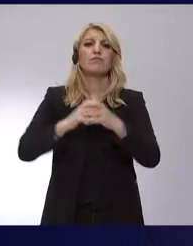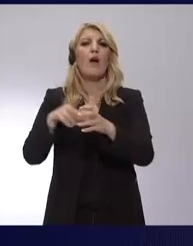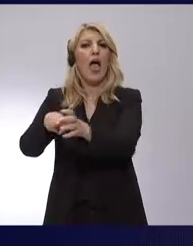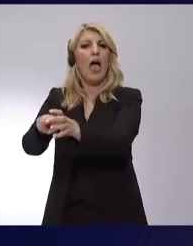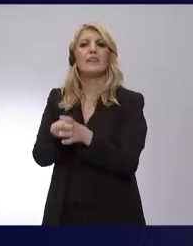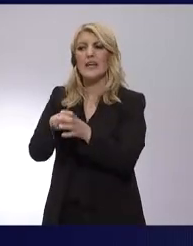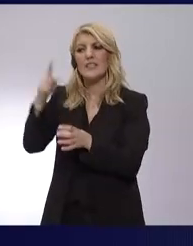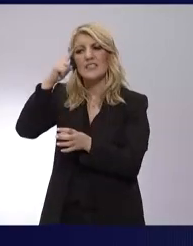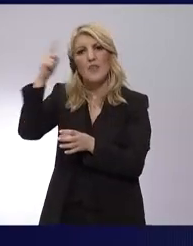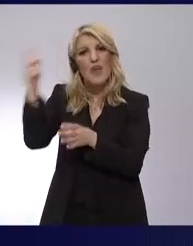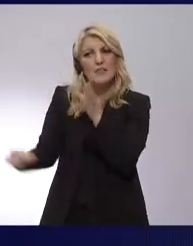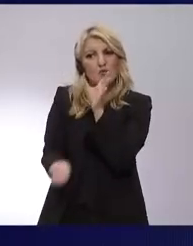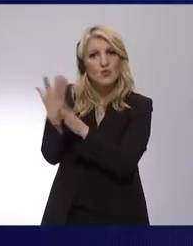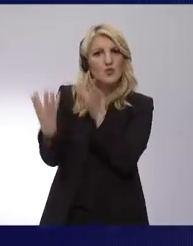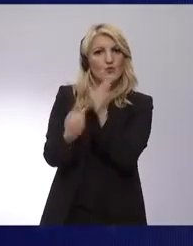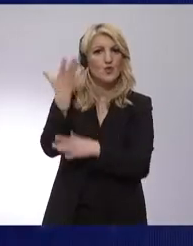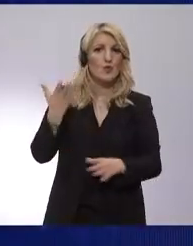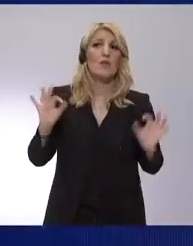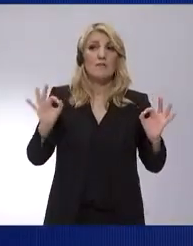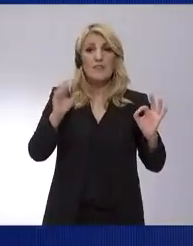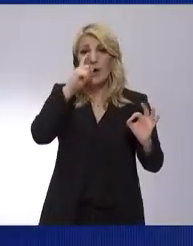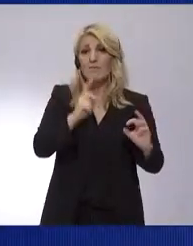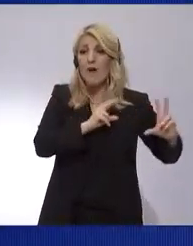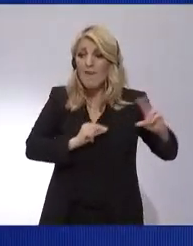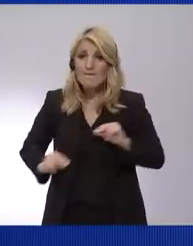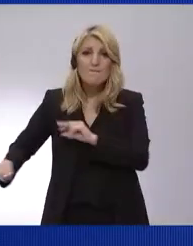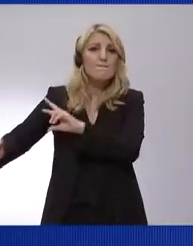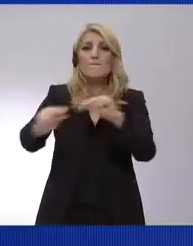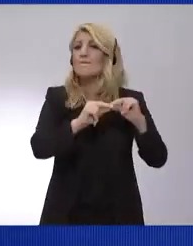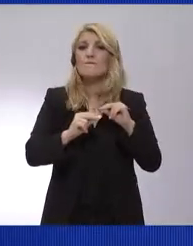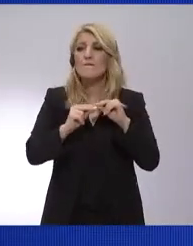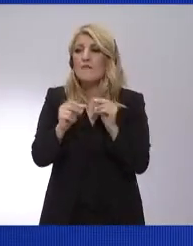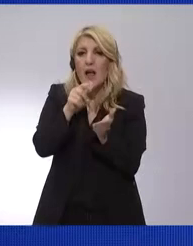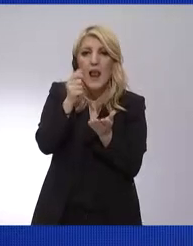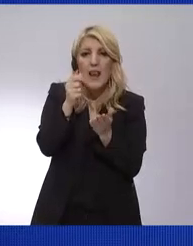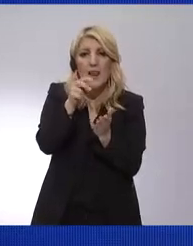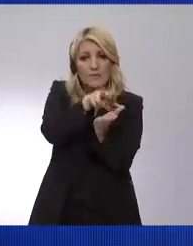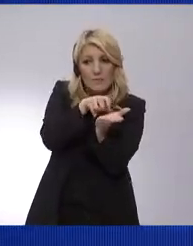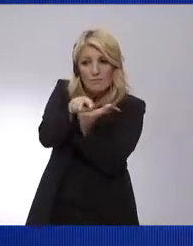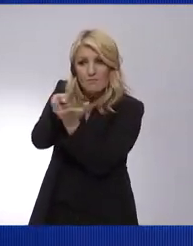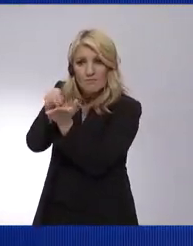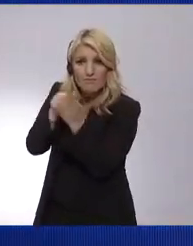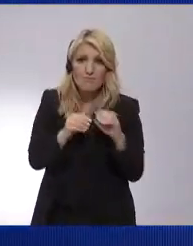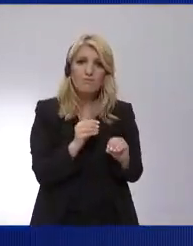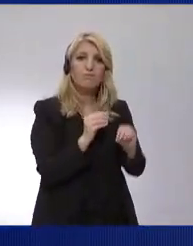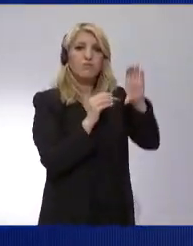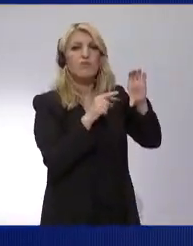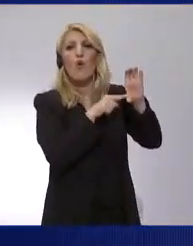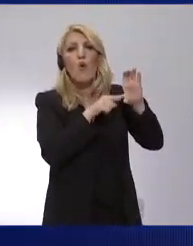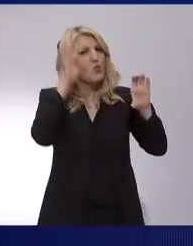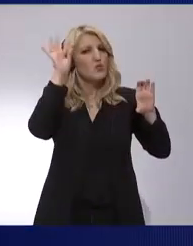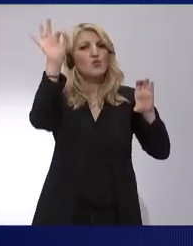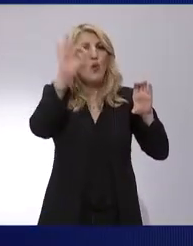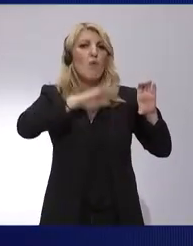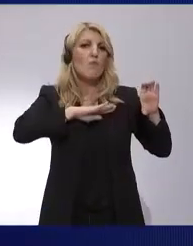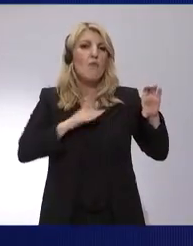budget on the European level. We need a missile defense shield to protect our skies and we need a cyber bringer